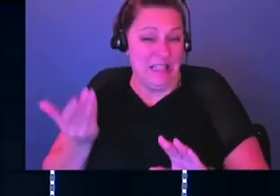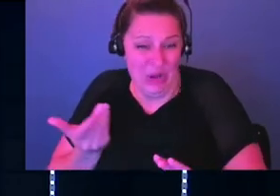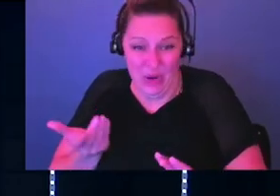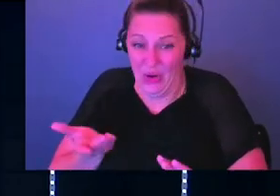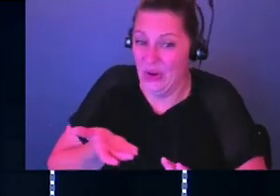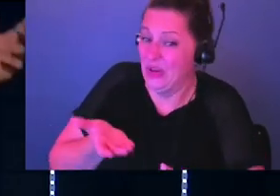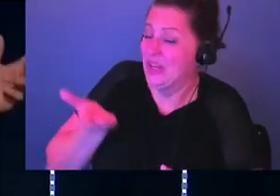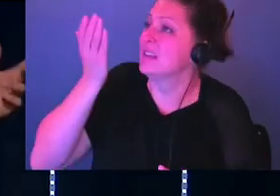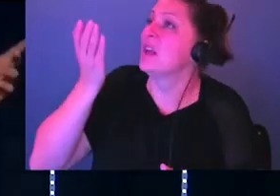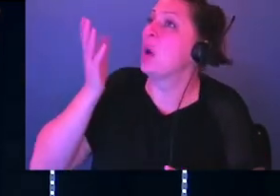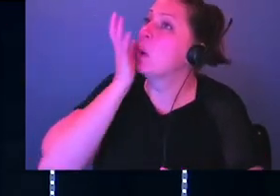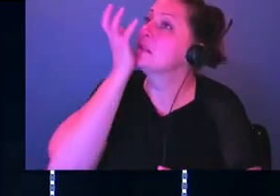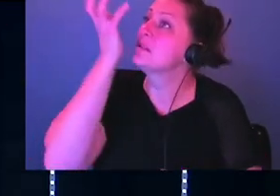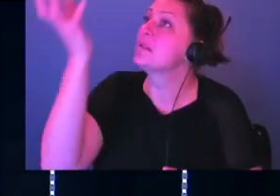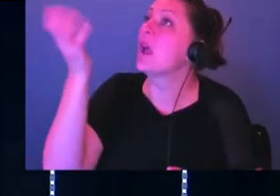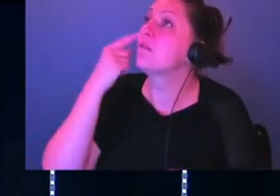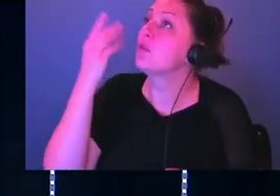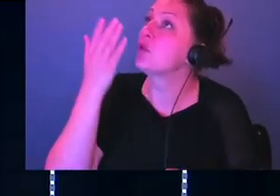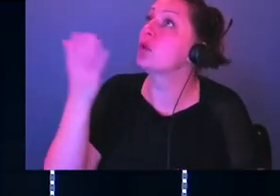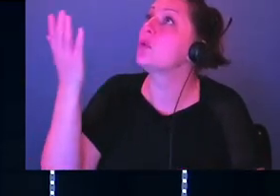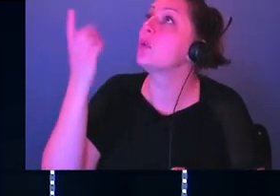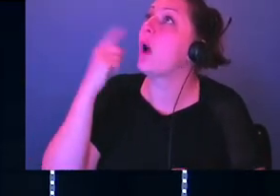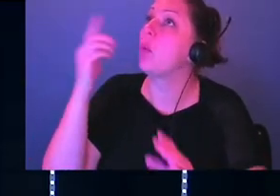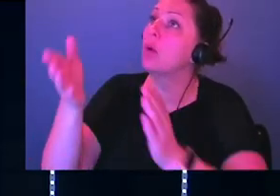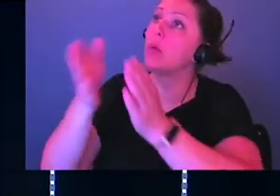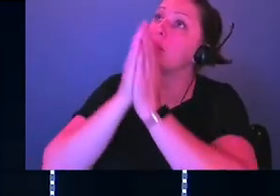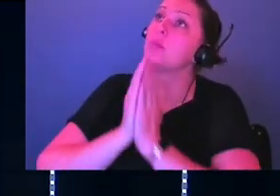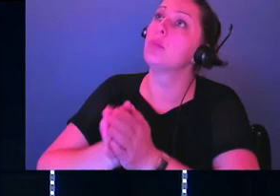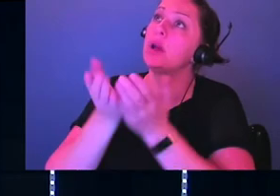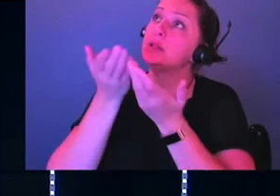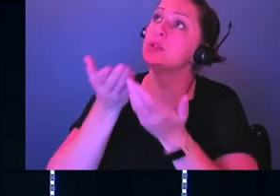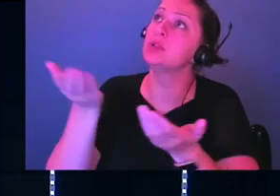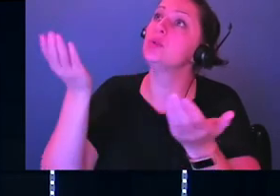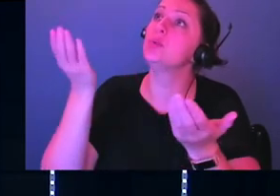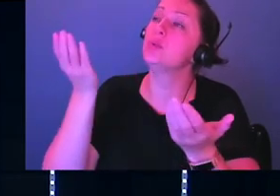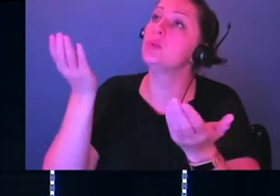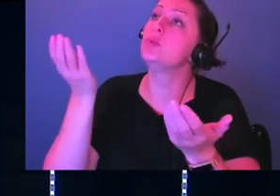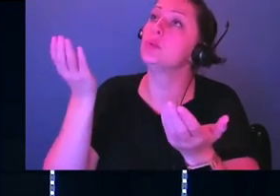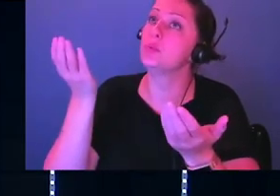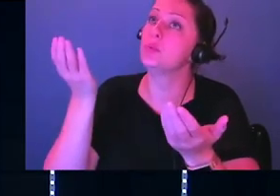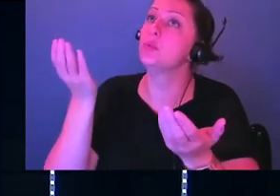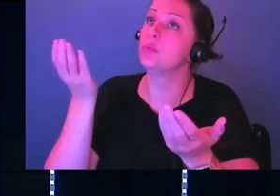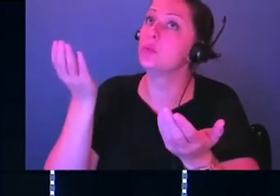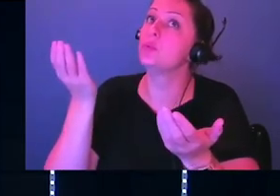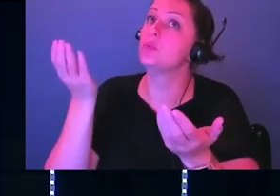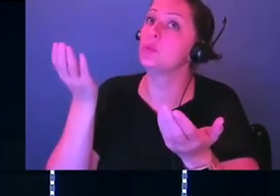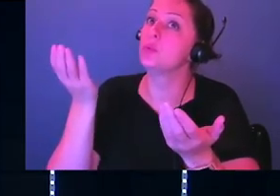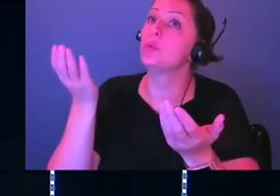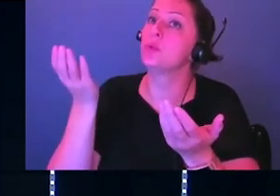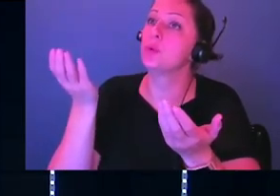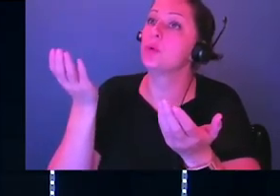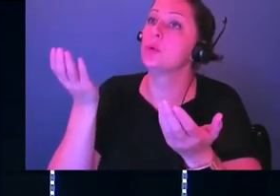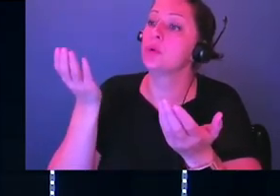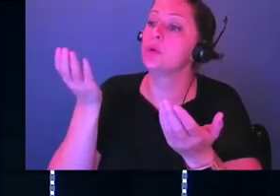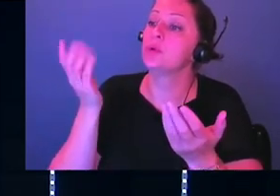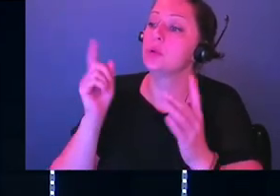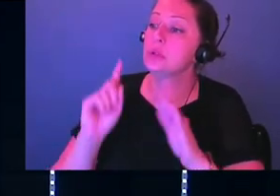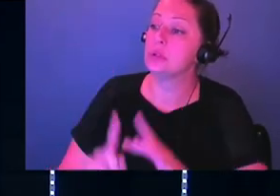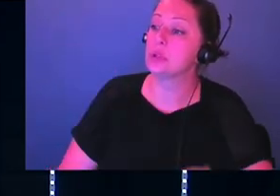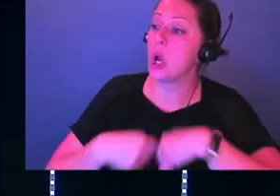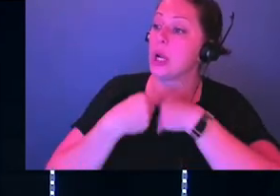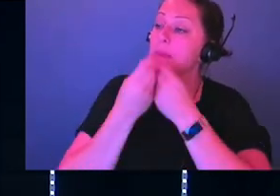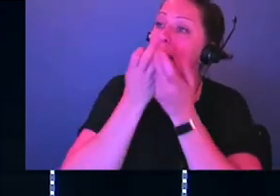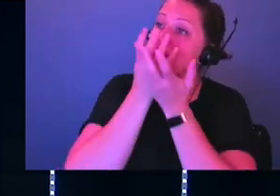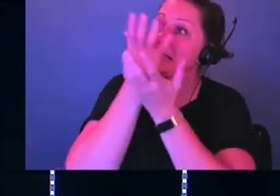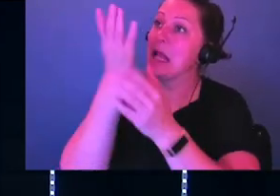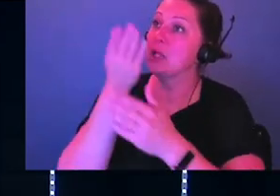I'm going to sing this song to you, God. I'm to praise you, God. Just like they did, the people of Judah did when they started. They just sang to him.